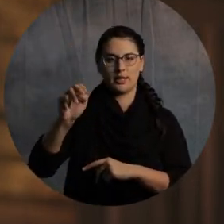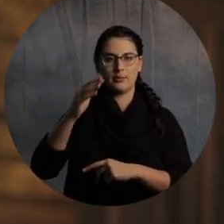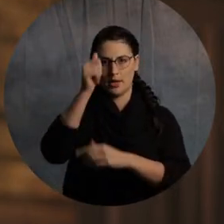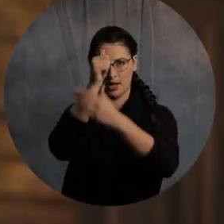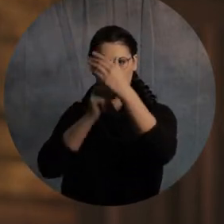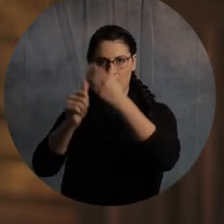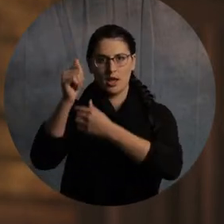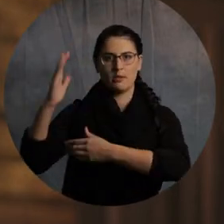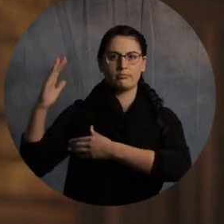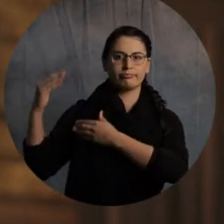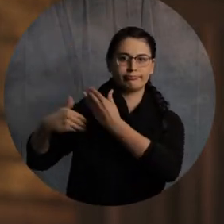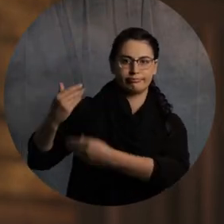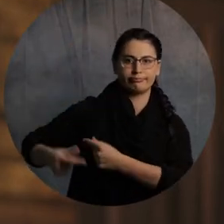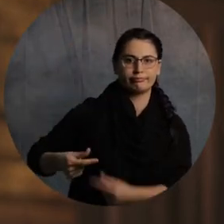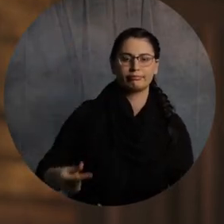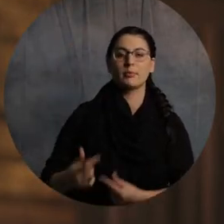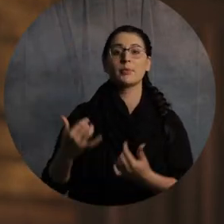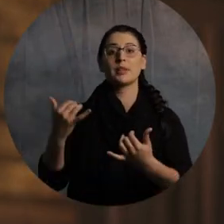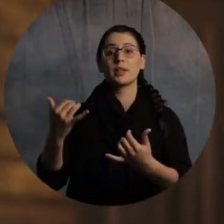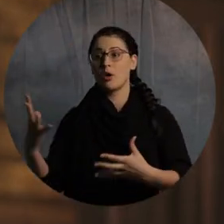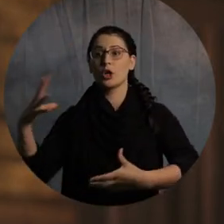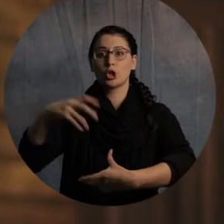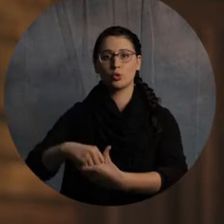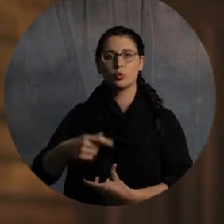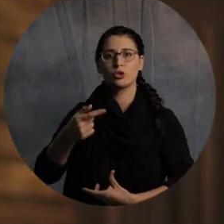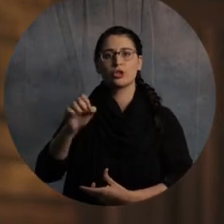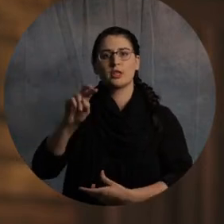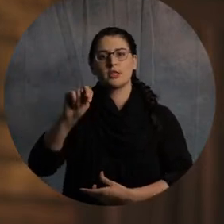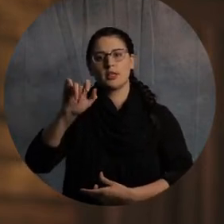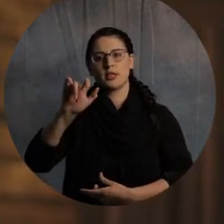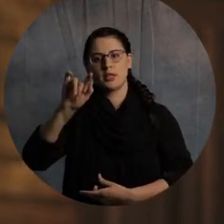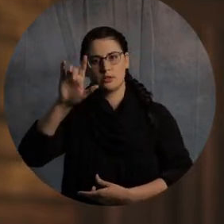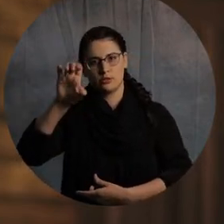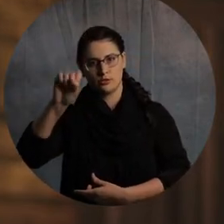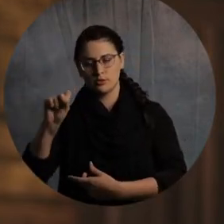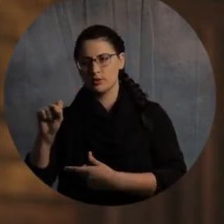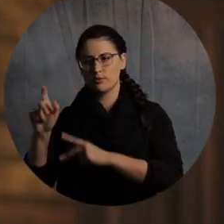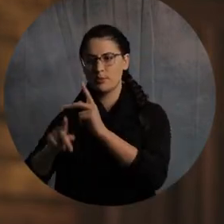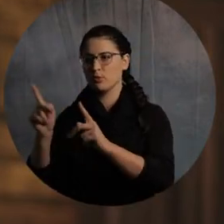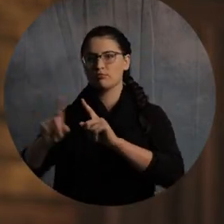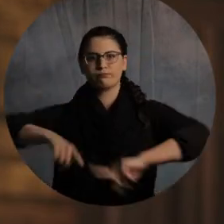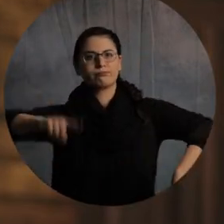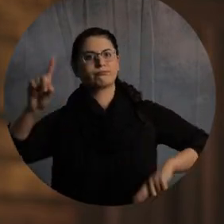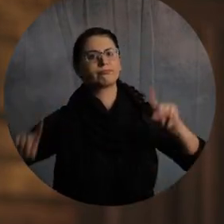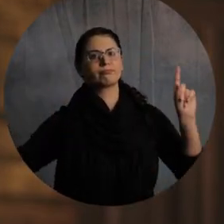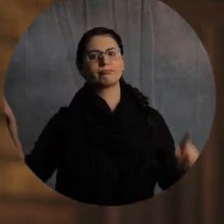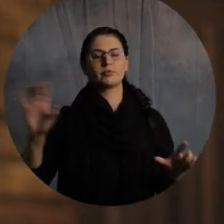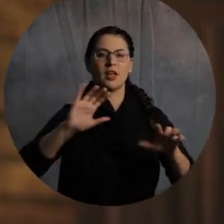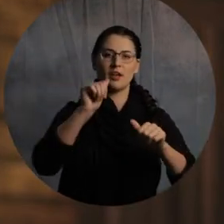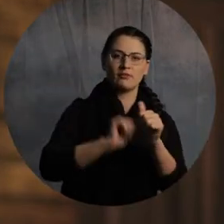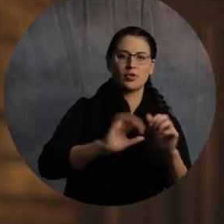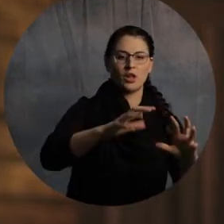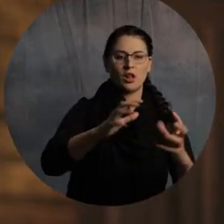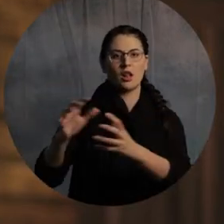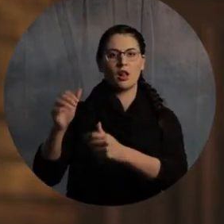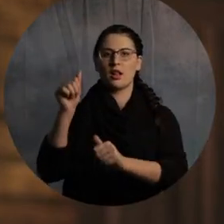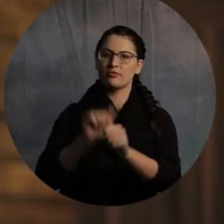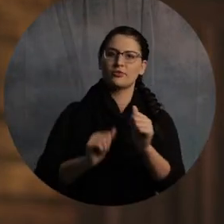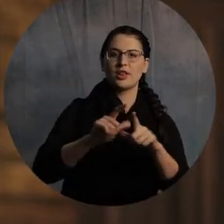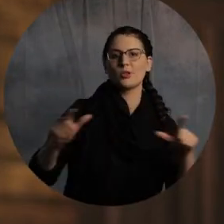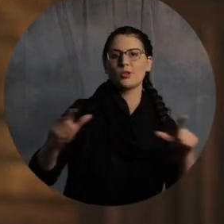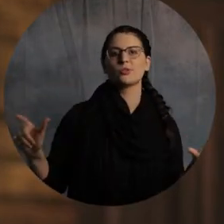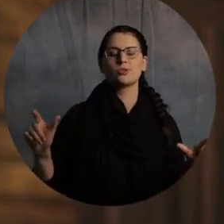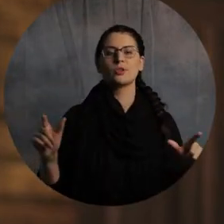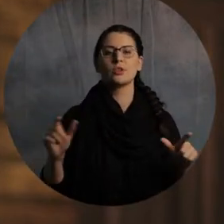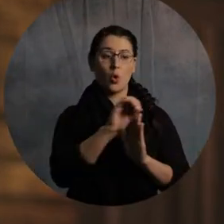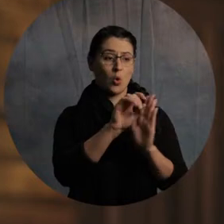every tribe and tongue. So, every aspect of the Old Testament is pointing us to something greater. The Old Testament